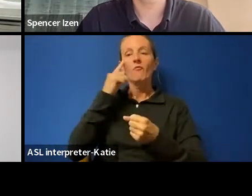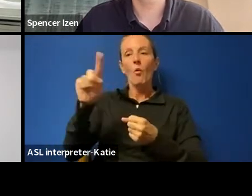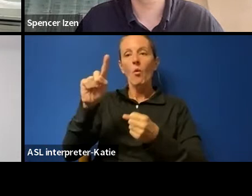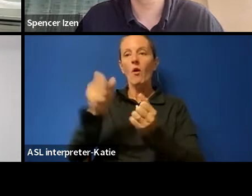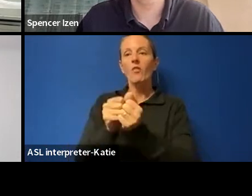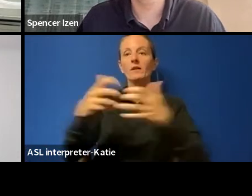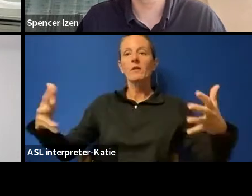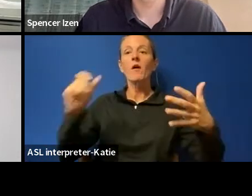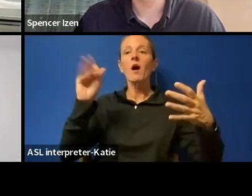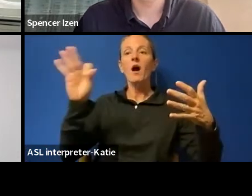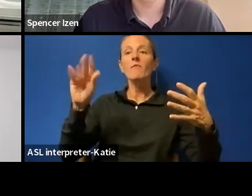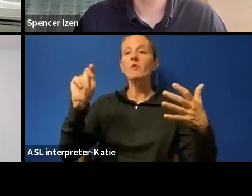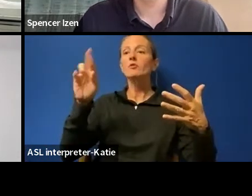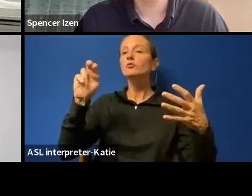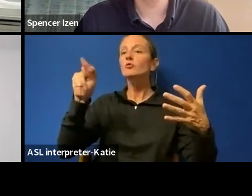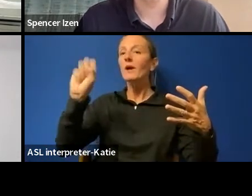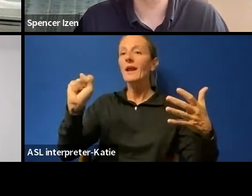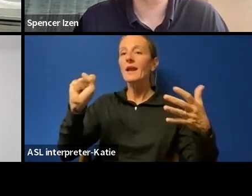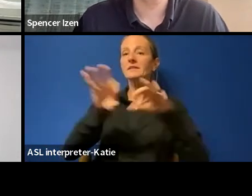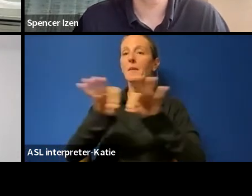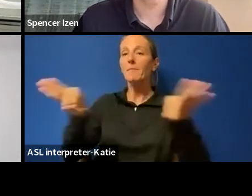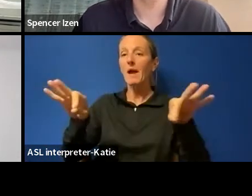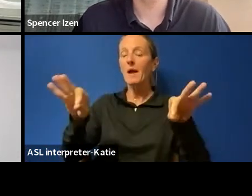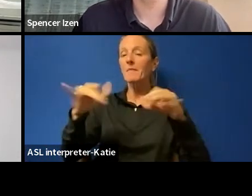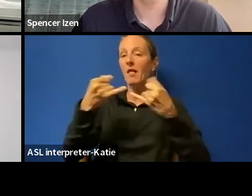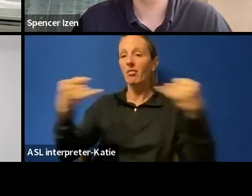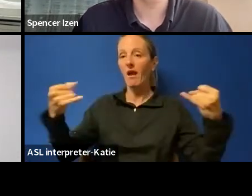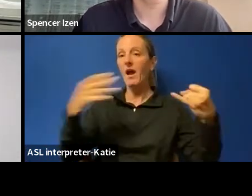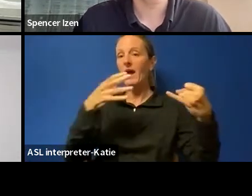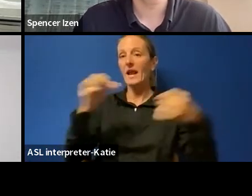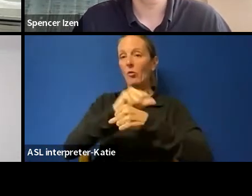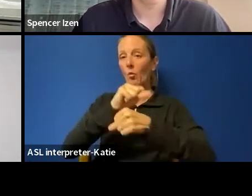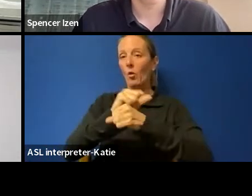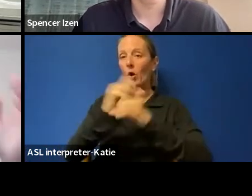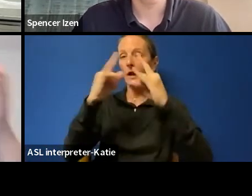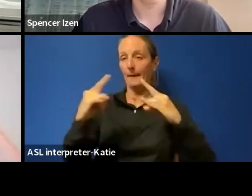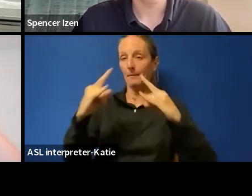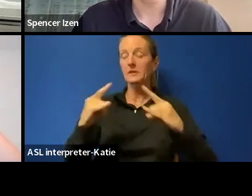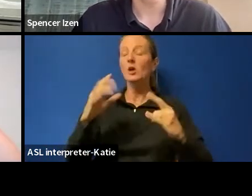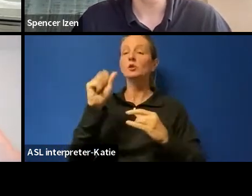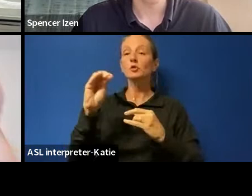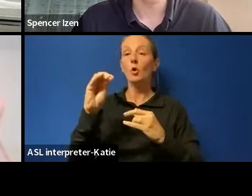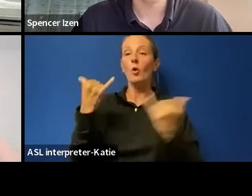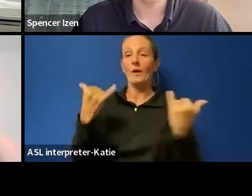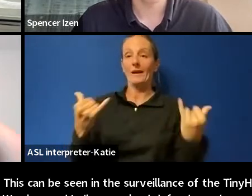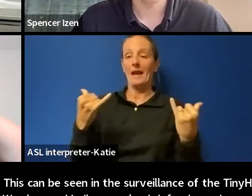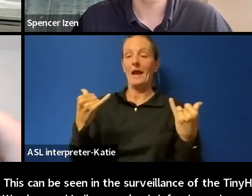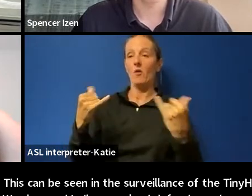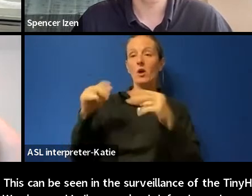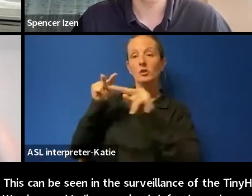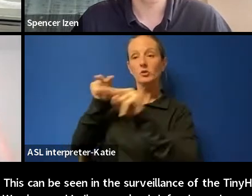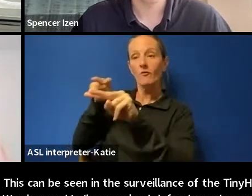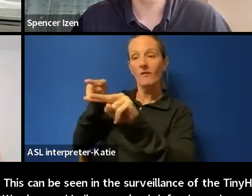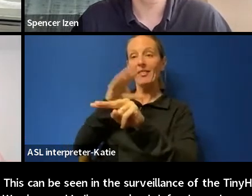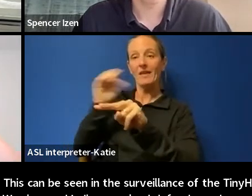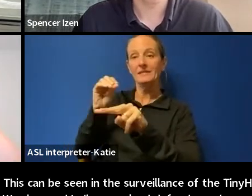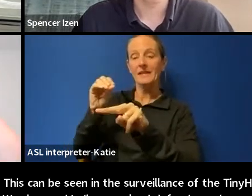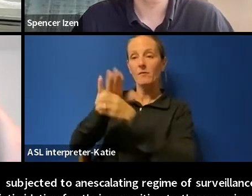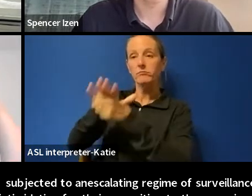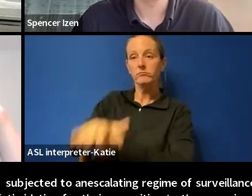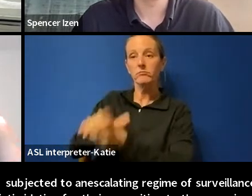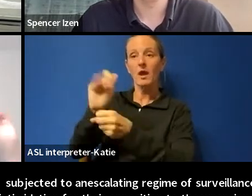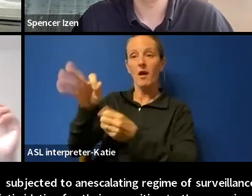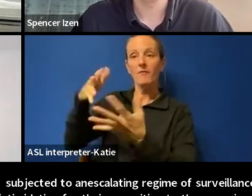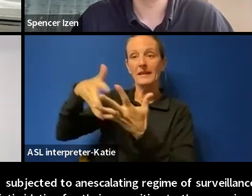Mountain Pipeline and its associated work camps. Ultimately, their surveillance and resulting repression of Indigenous peoples